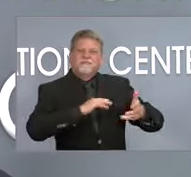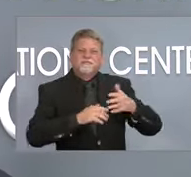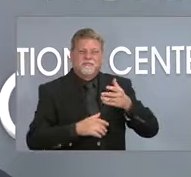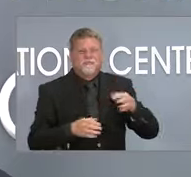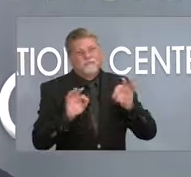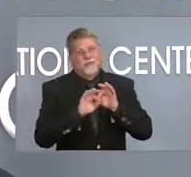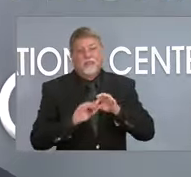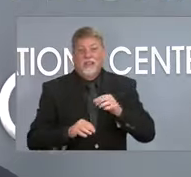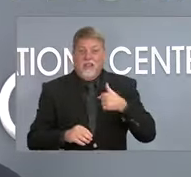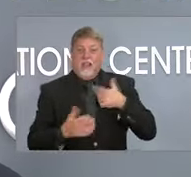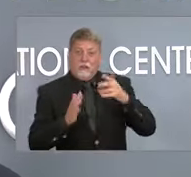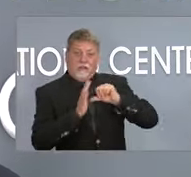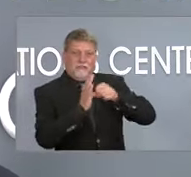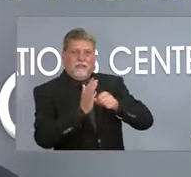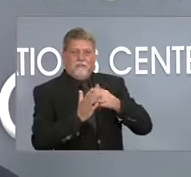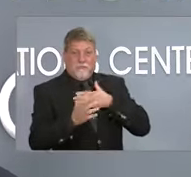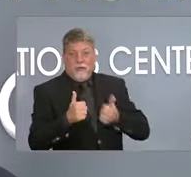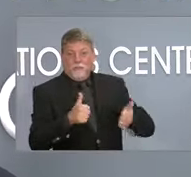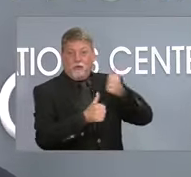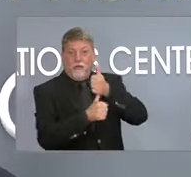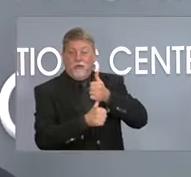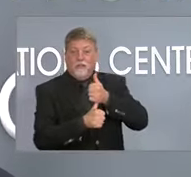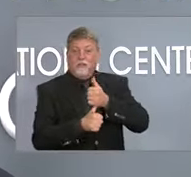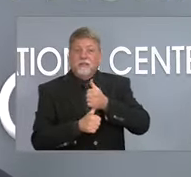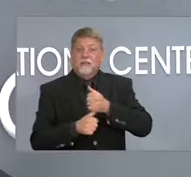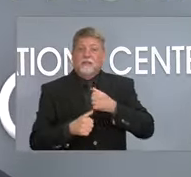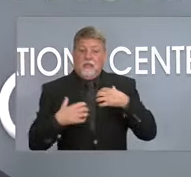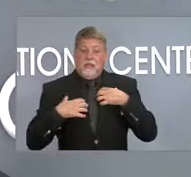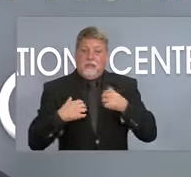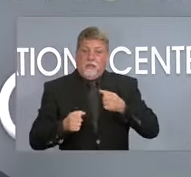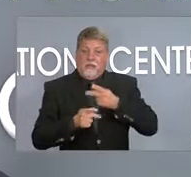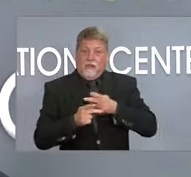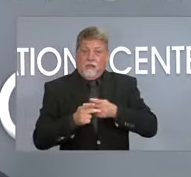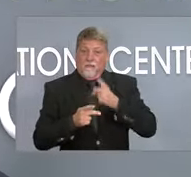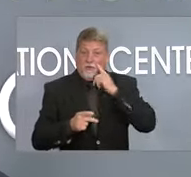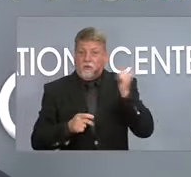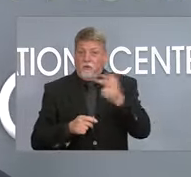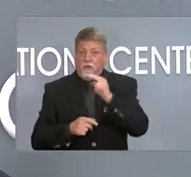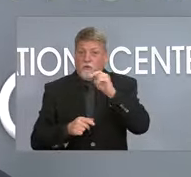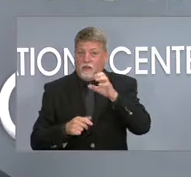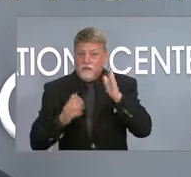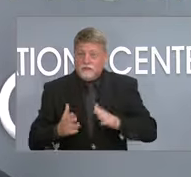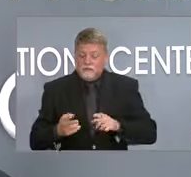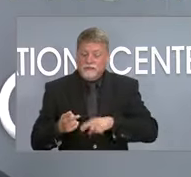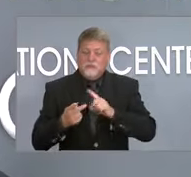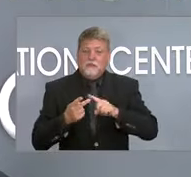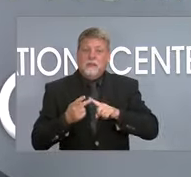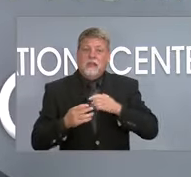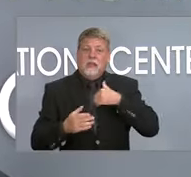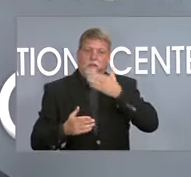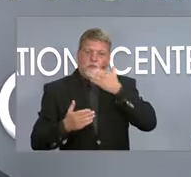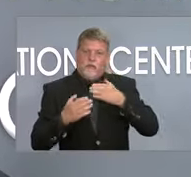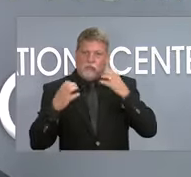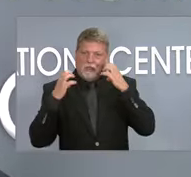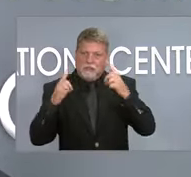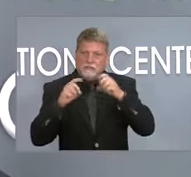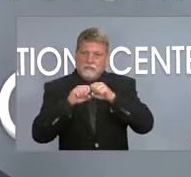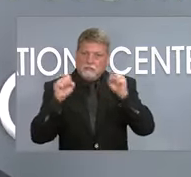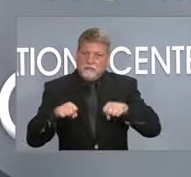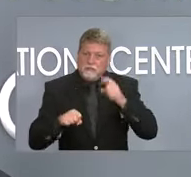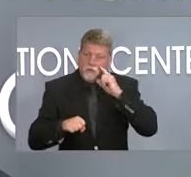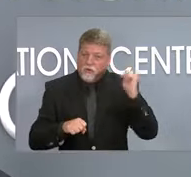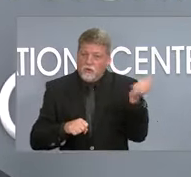what my priorities are is getting North Carolina covered with healthcare, making sure we invest in a sound basic education for